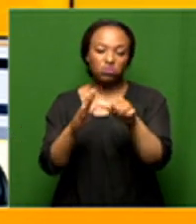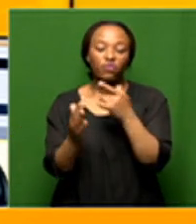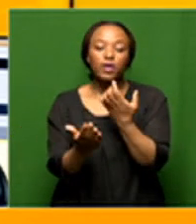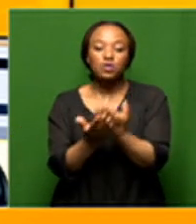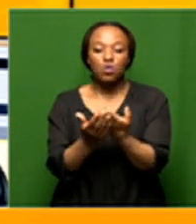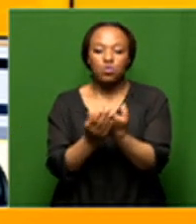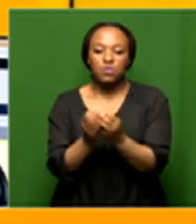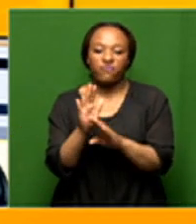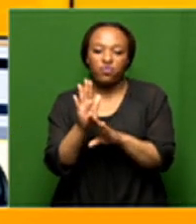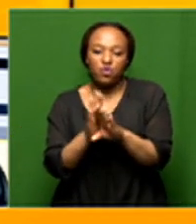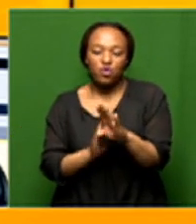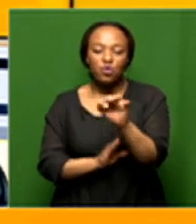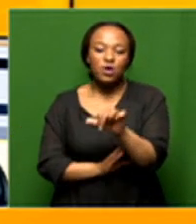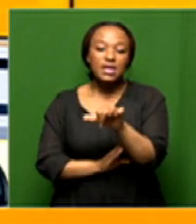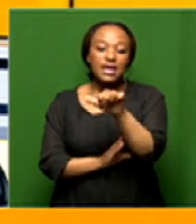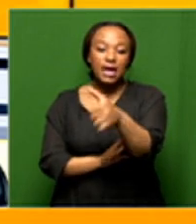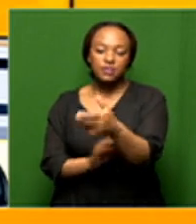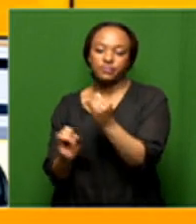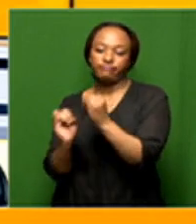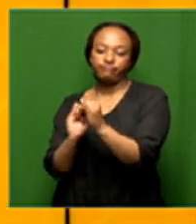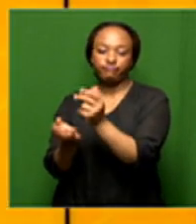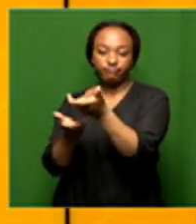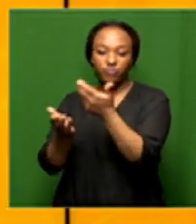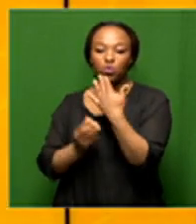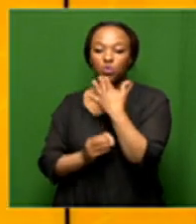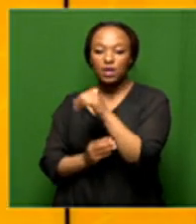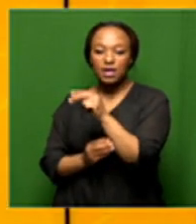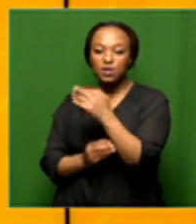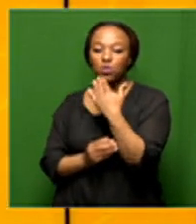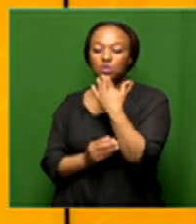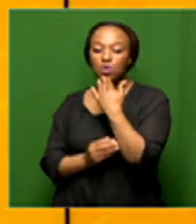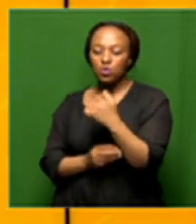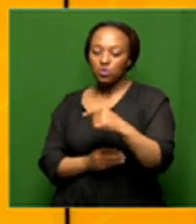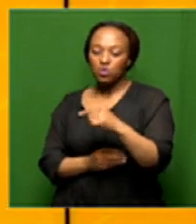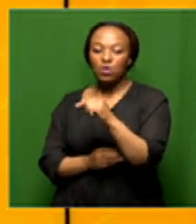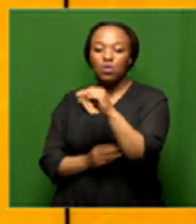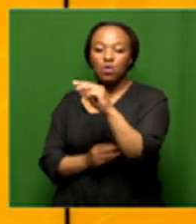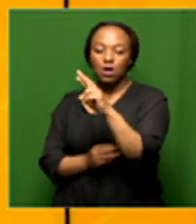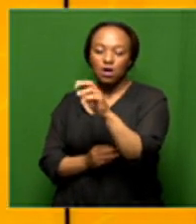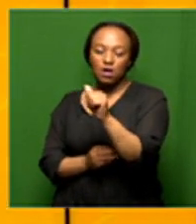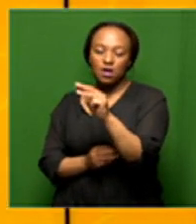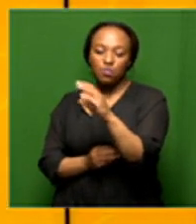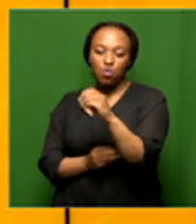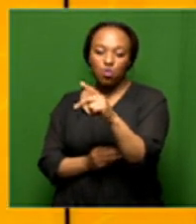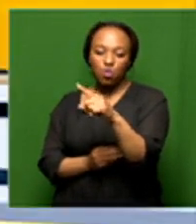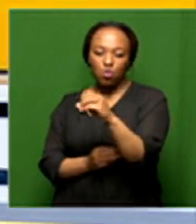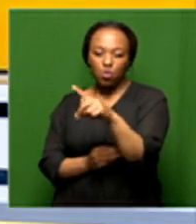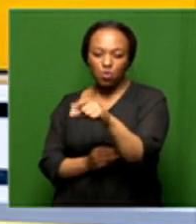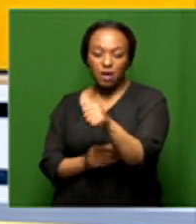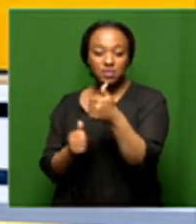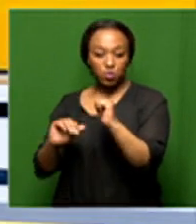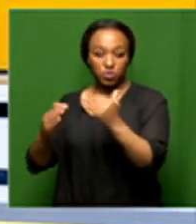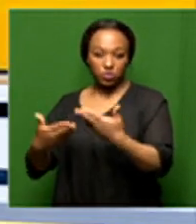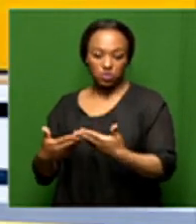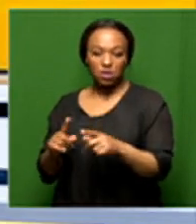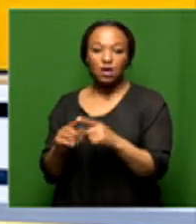so leanne that's your next uh conversation with uh dr hosien saramacopa yeah it is so good good introduction into that so